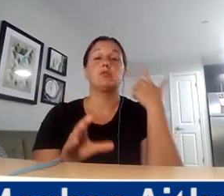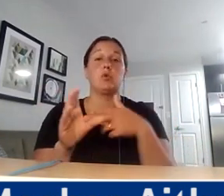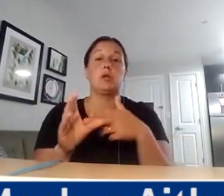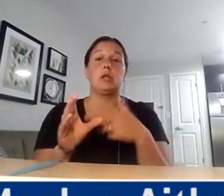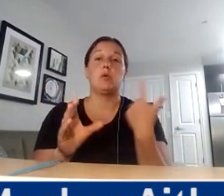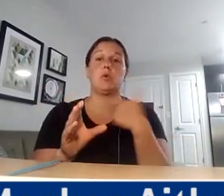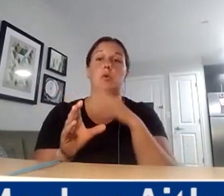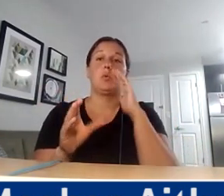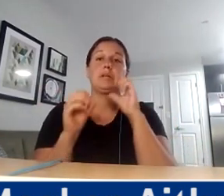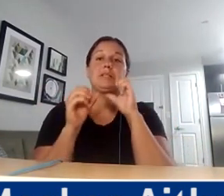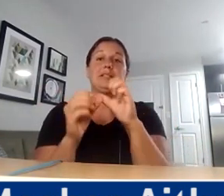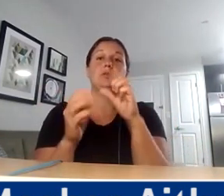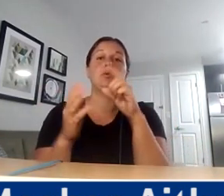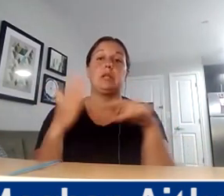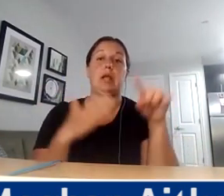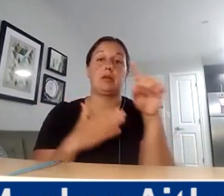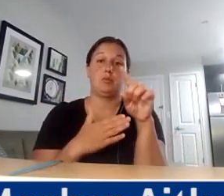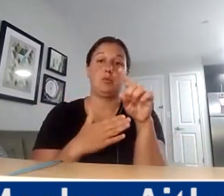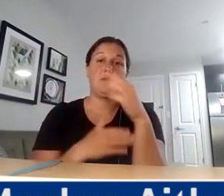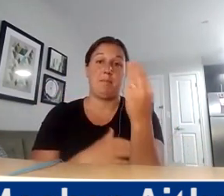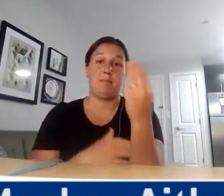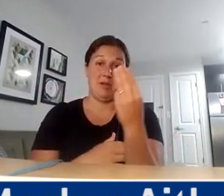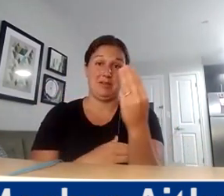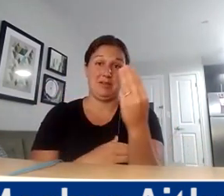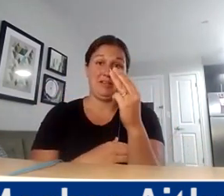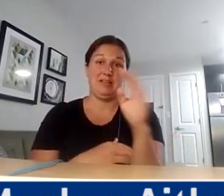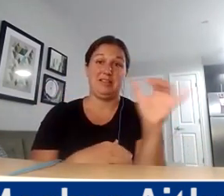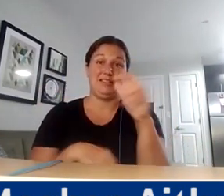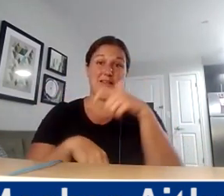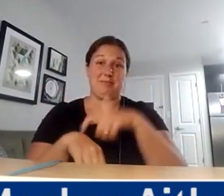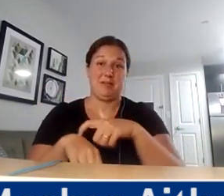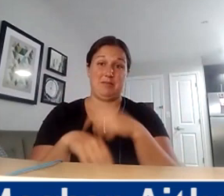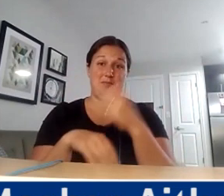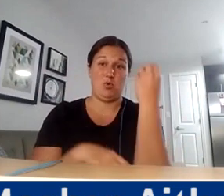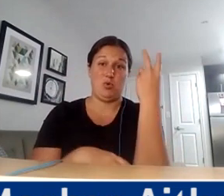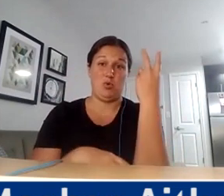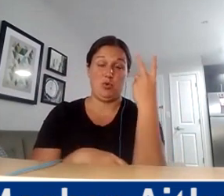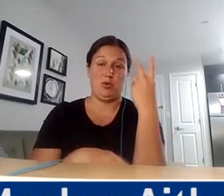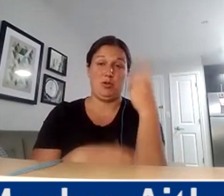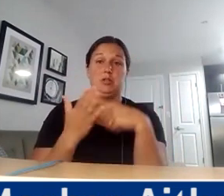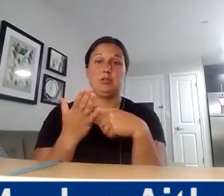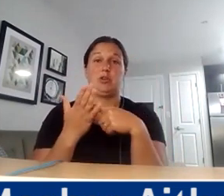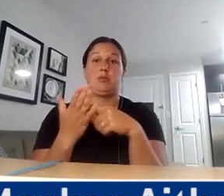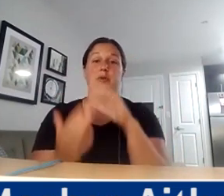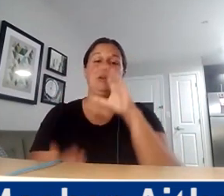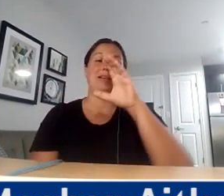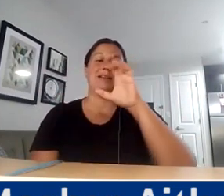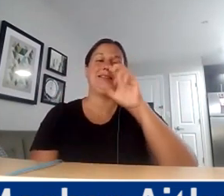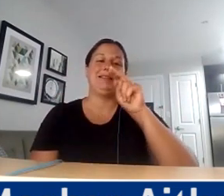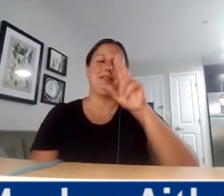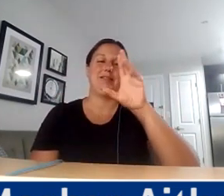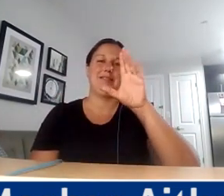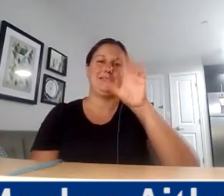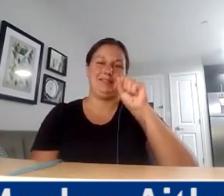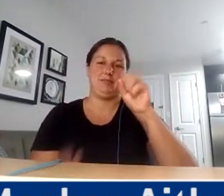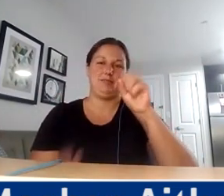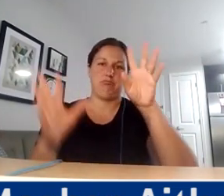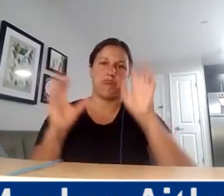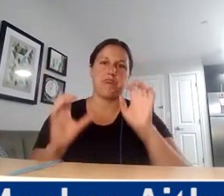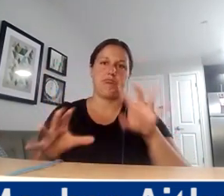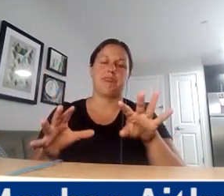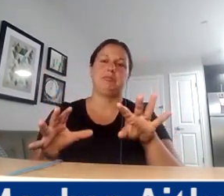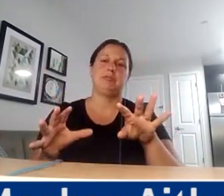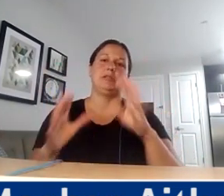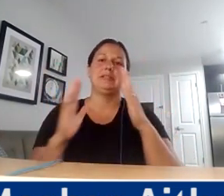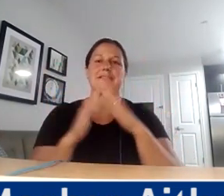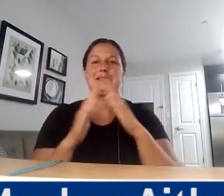next week on Monday at the same time. So Monday at noon, we'll be talking about the census, officials from the city, officials from Allegheny County, the